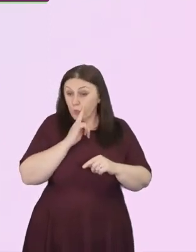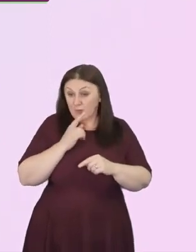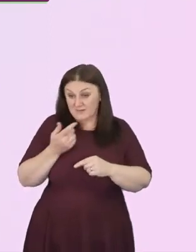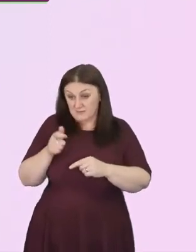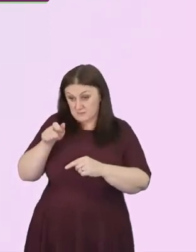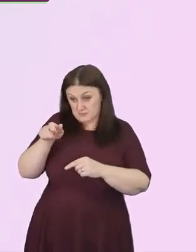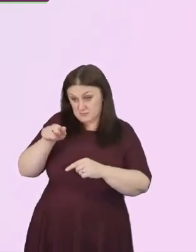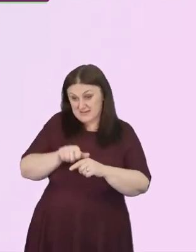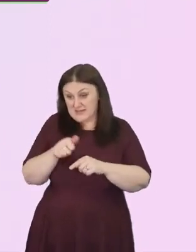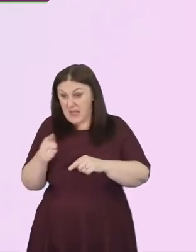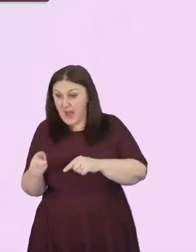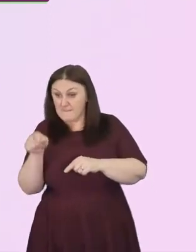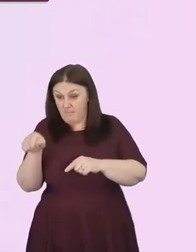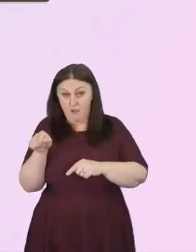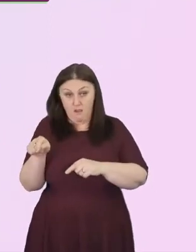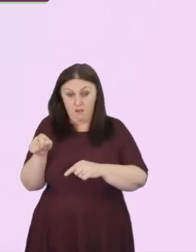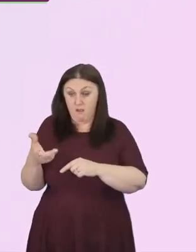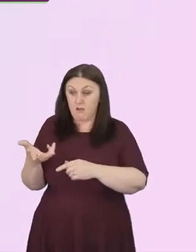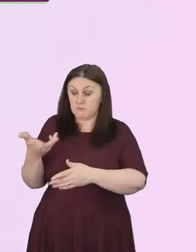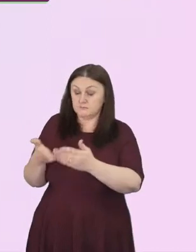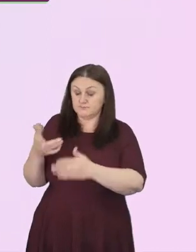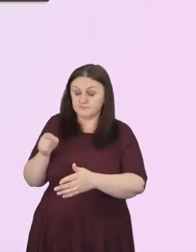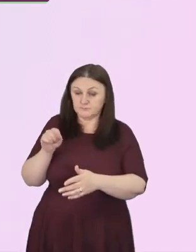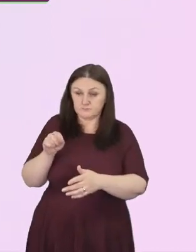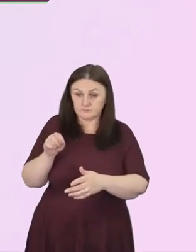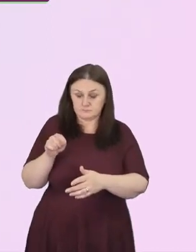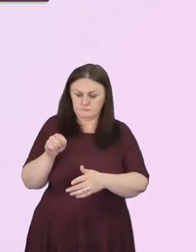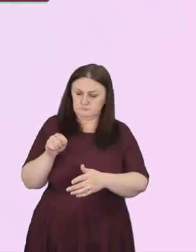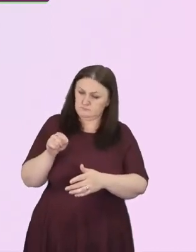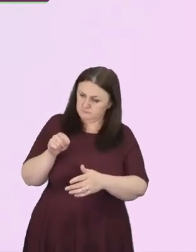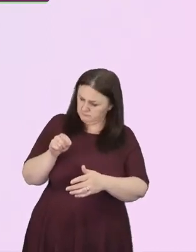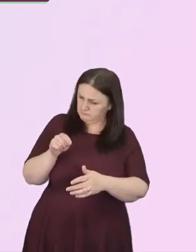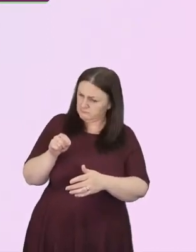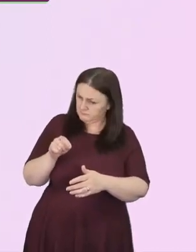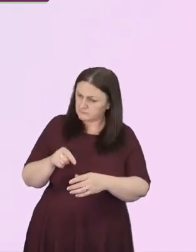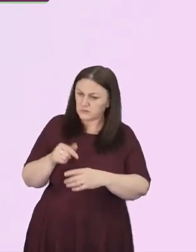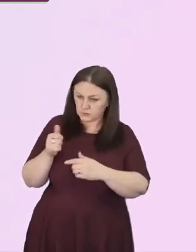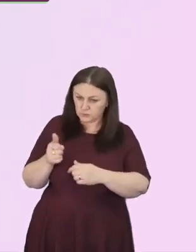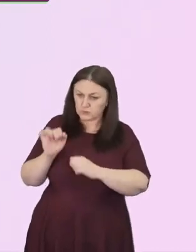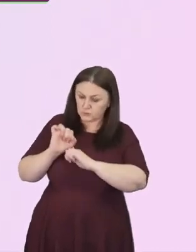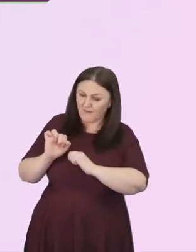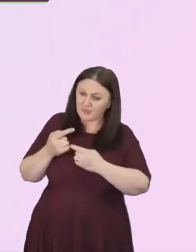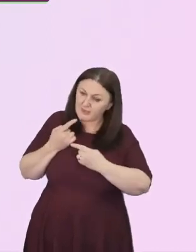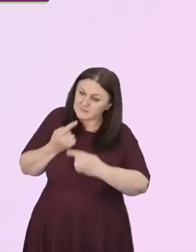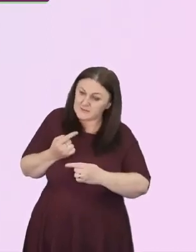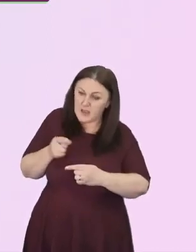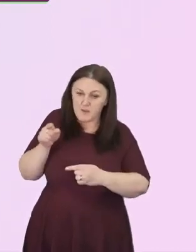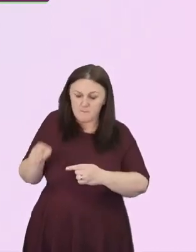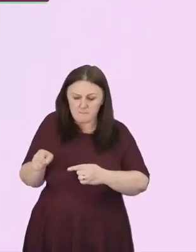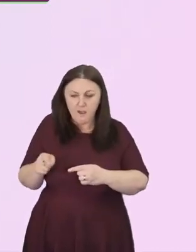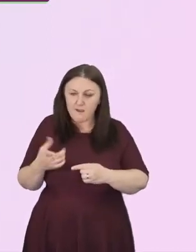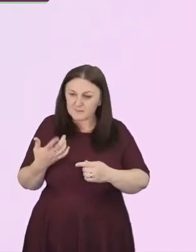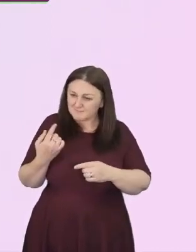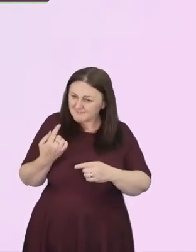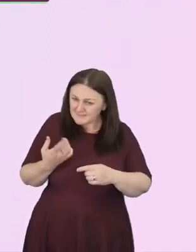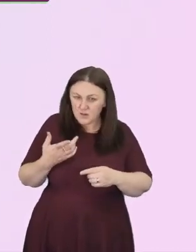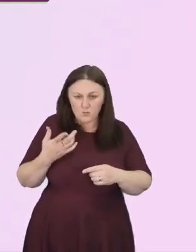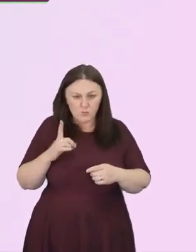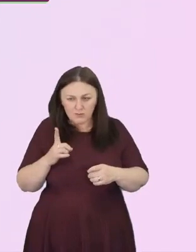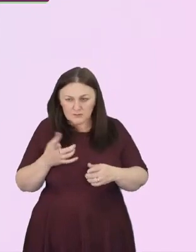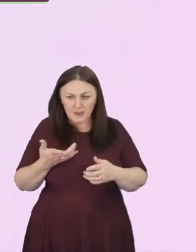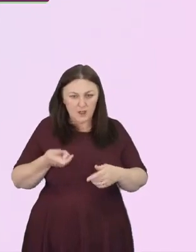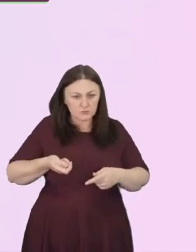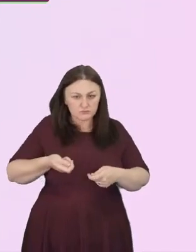also raise a question about intervening and challenging and advocating in order,